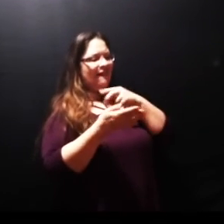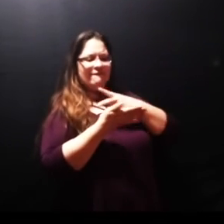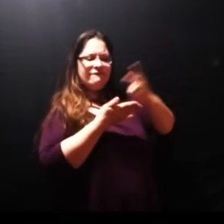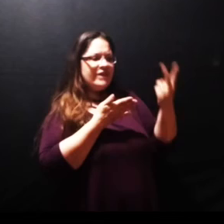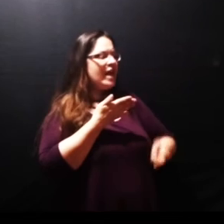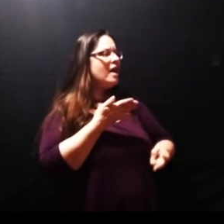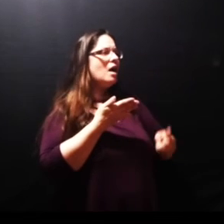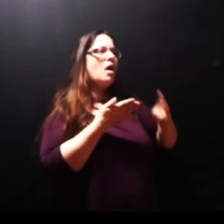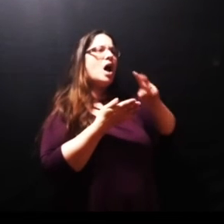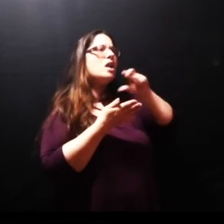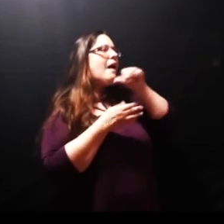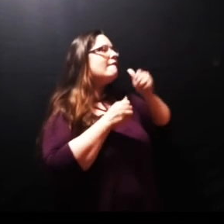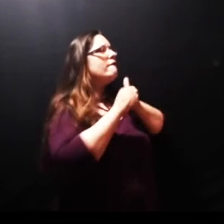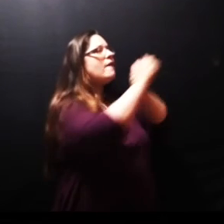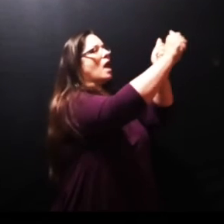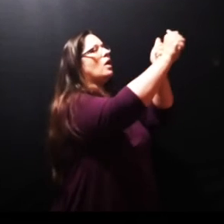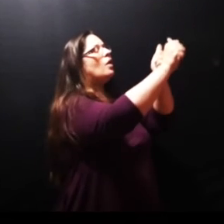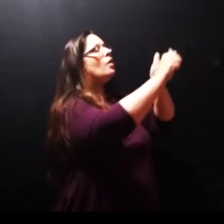have been there